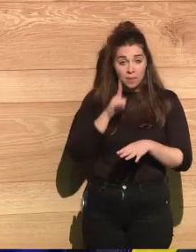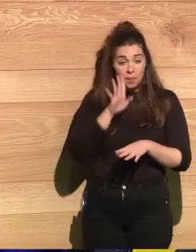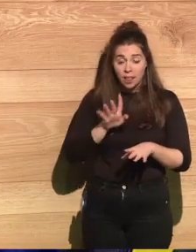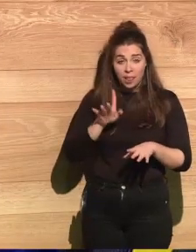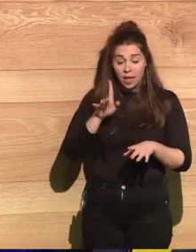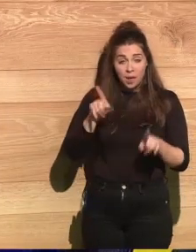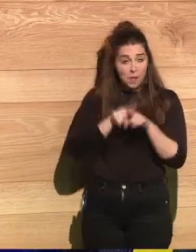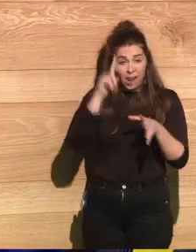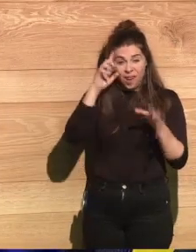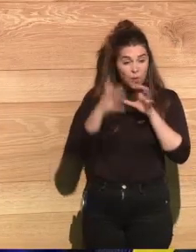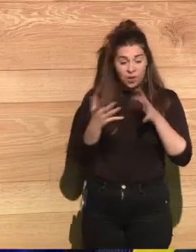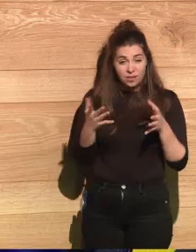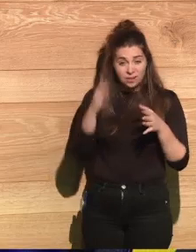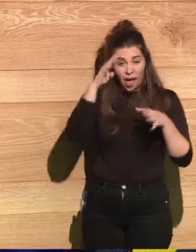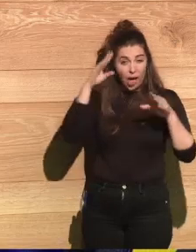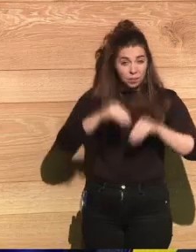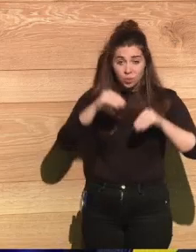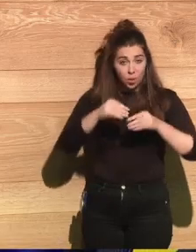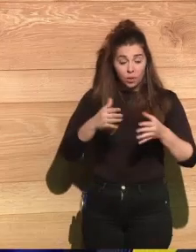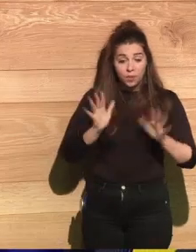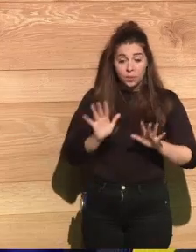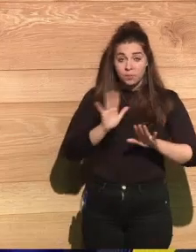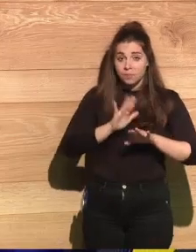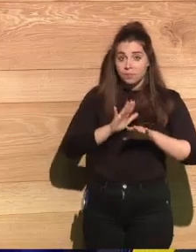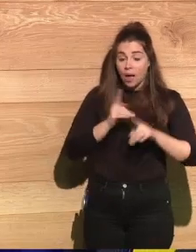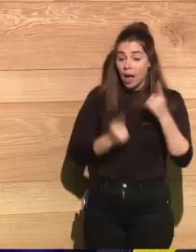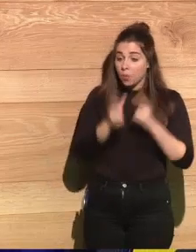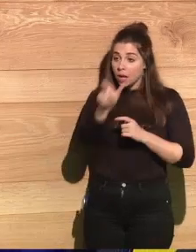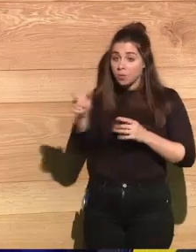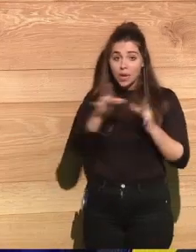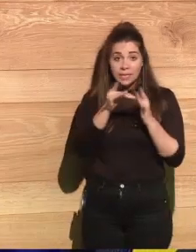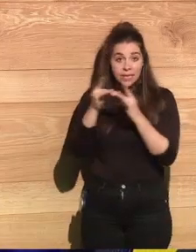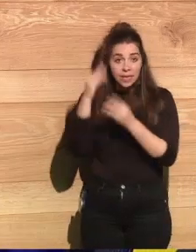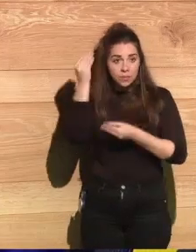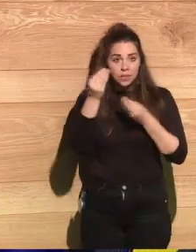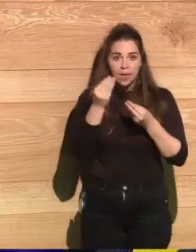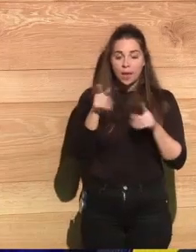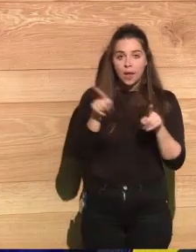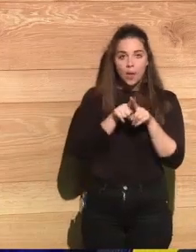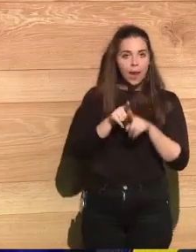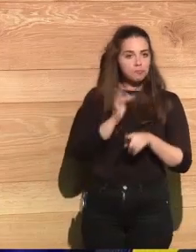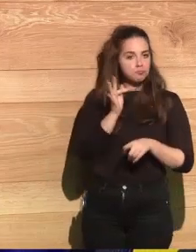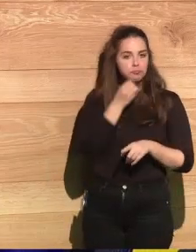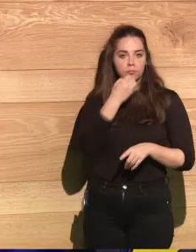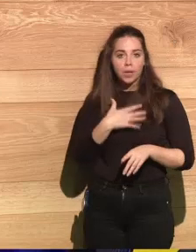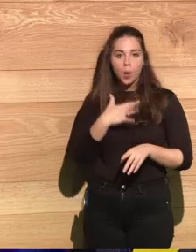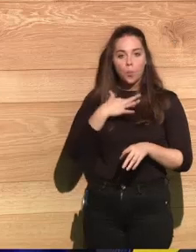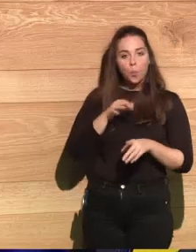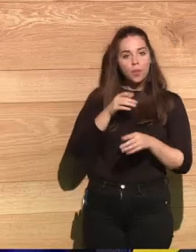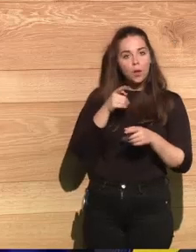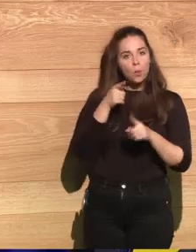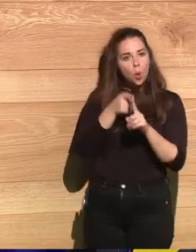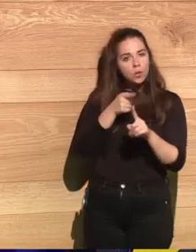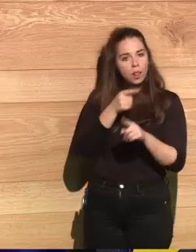But some leaders seem to think it's okay. We can use the taxpayers' money to make more